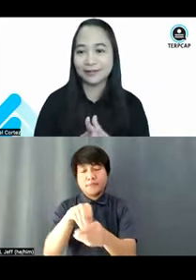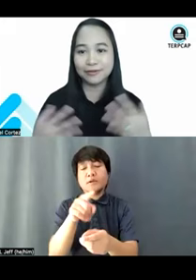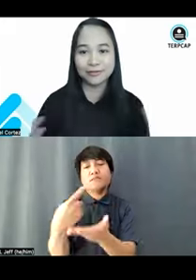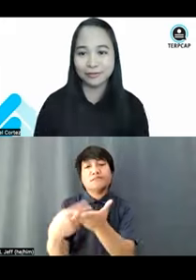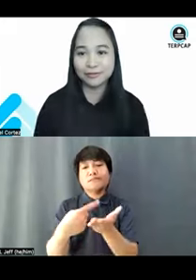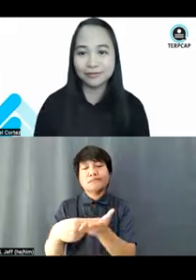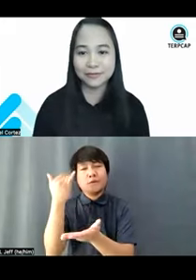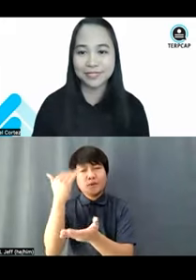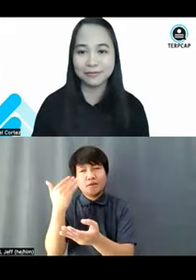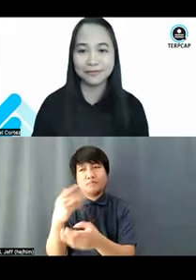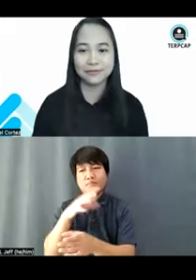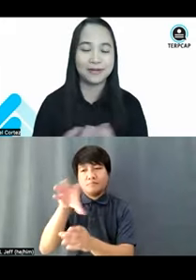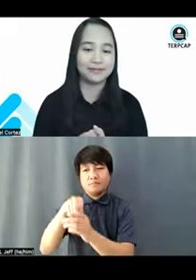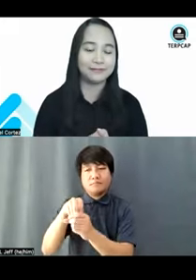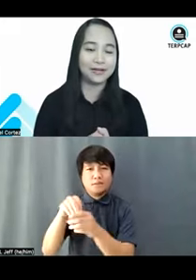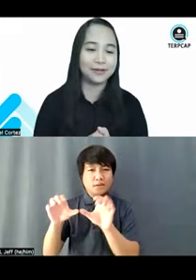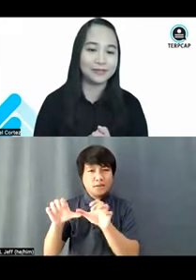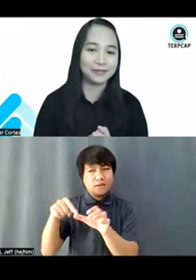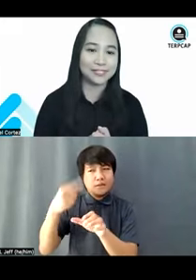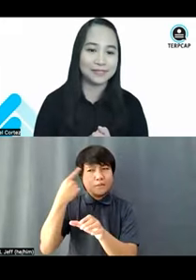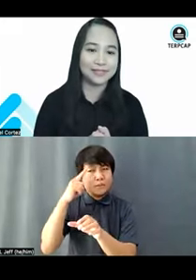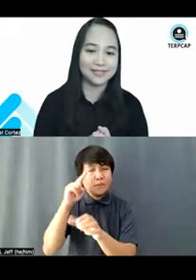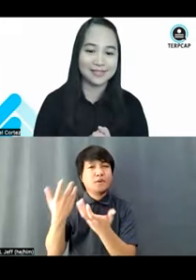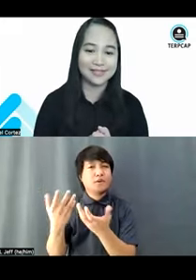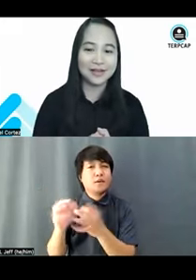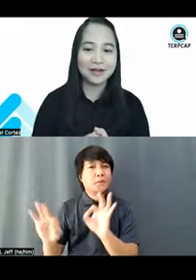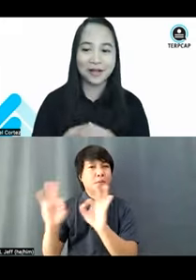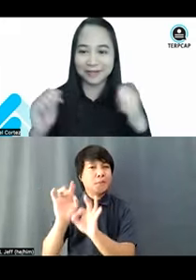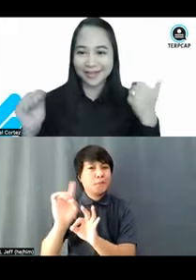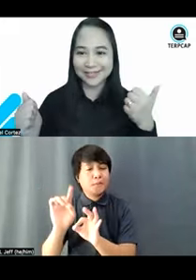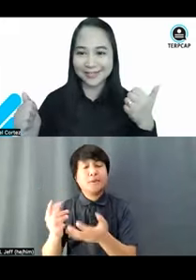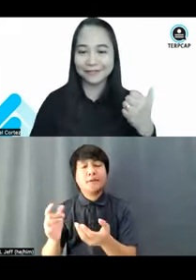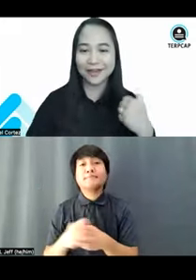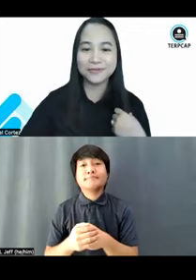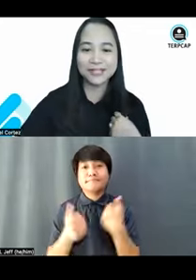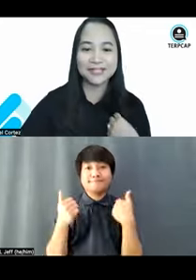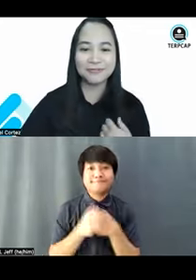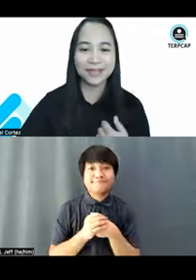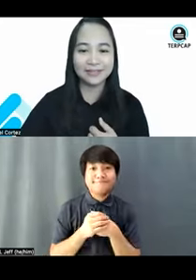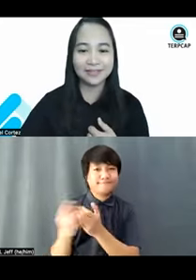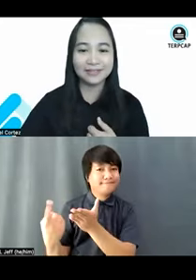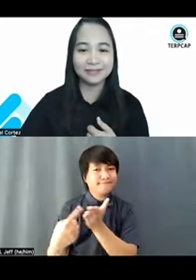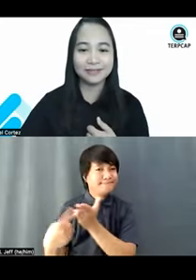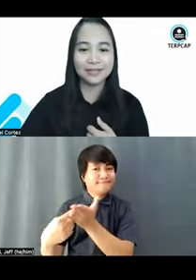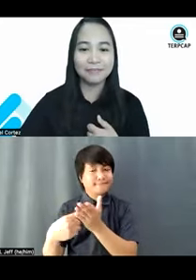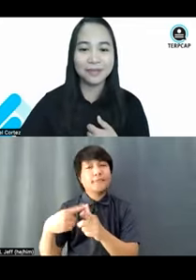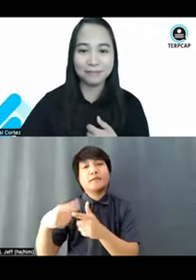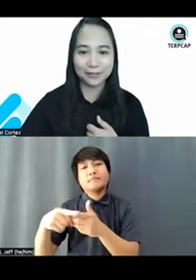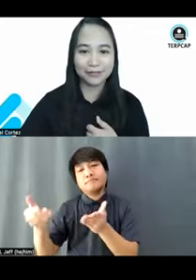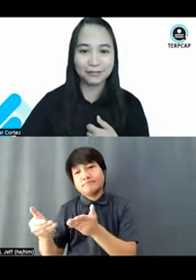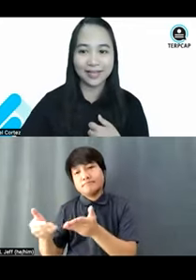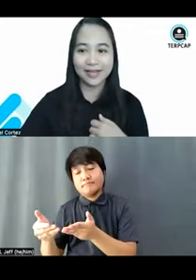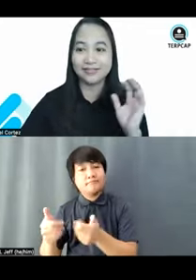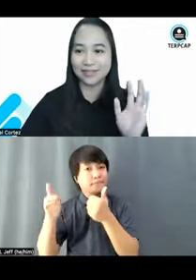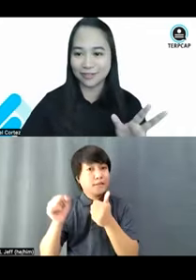can hear from you, from some of you about your responses. All right? So, if everyone is ready to be